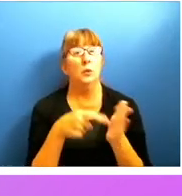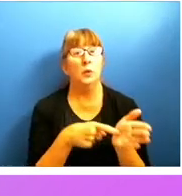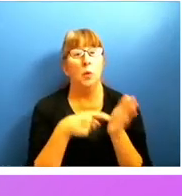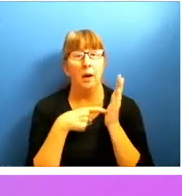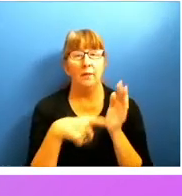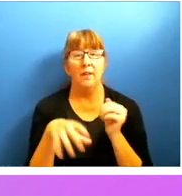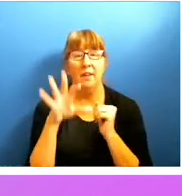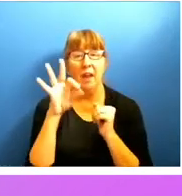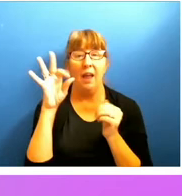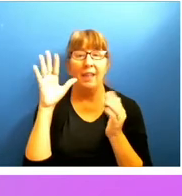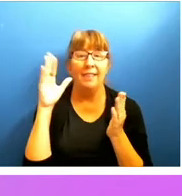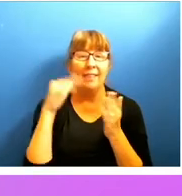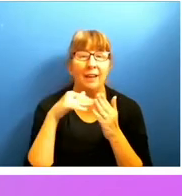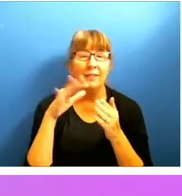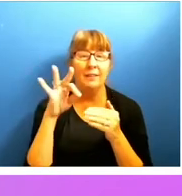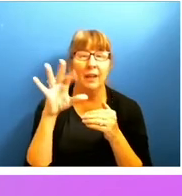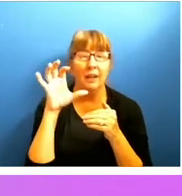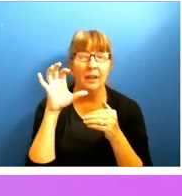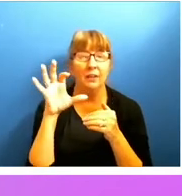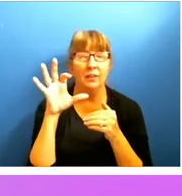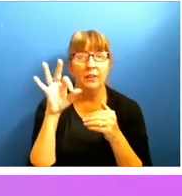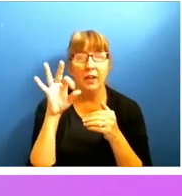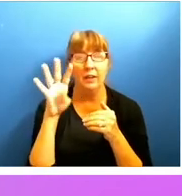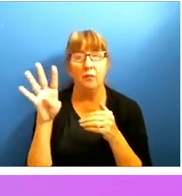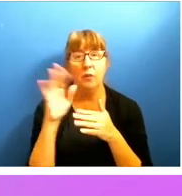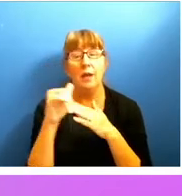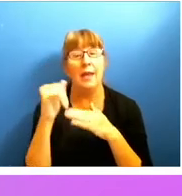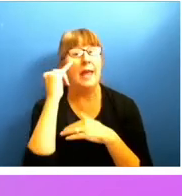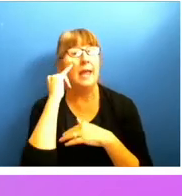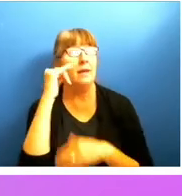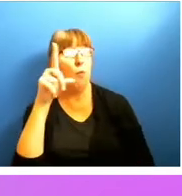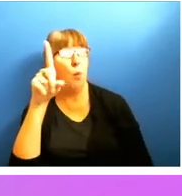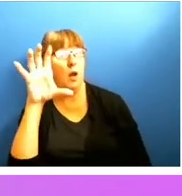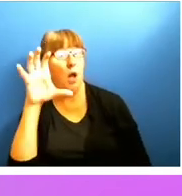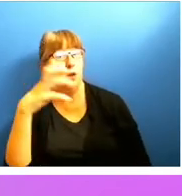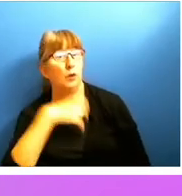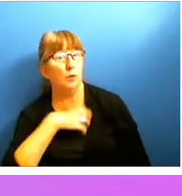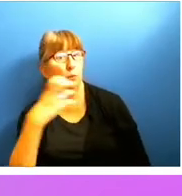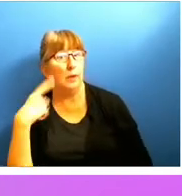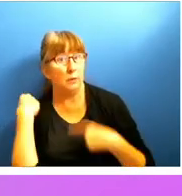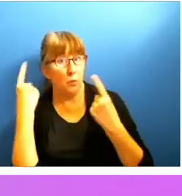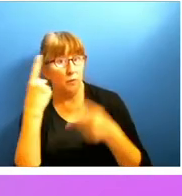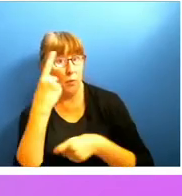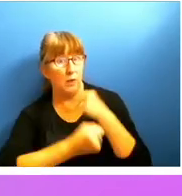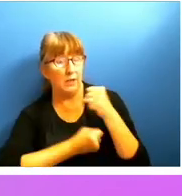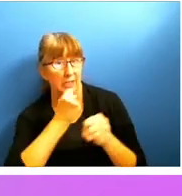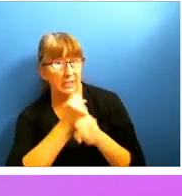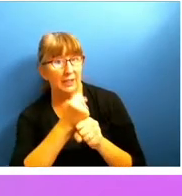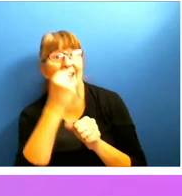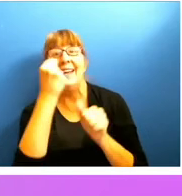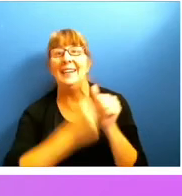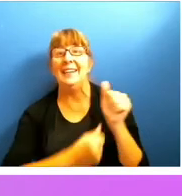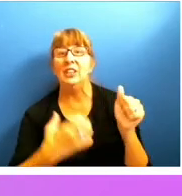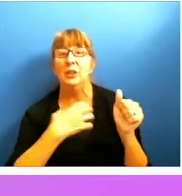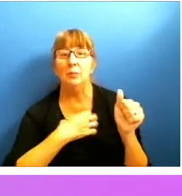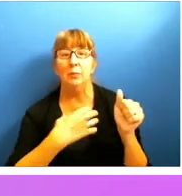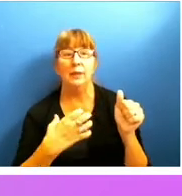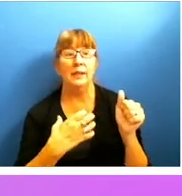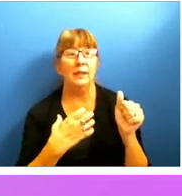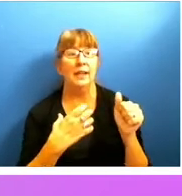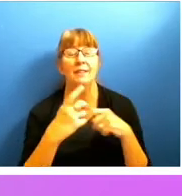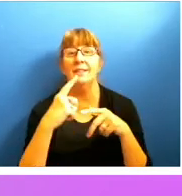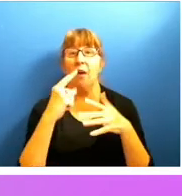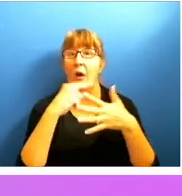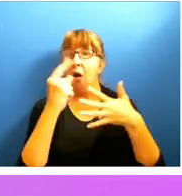$9,949. And then if you get 100 complaints over a year, and each one of them has this type